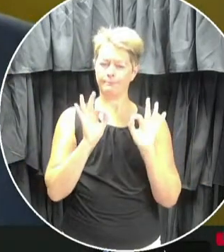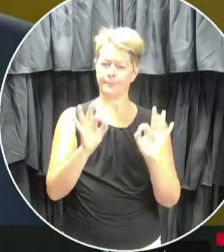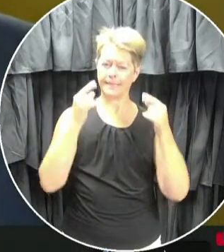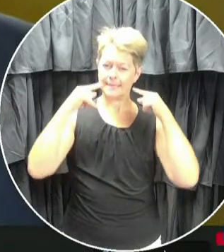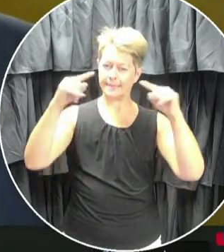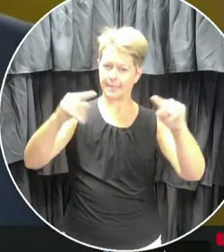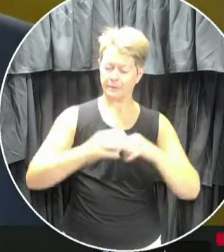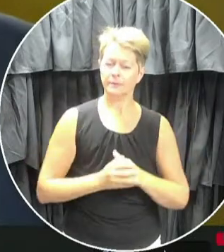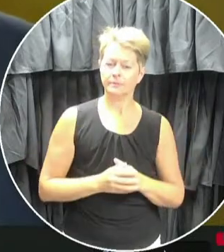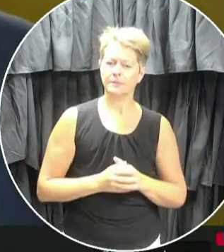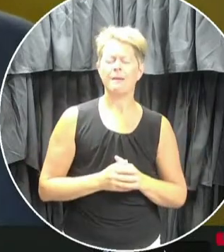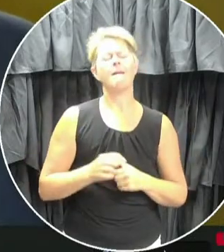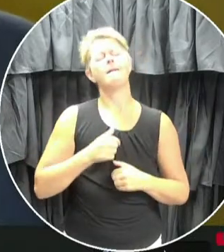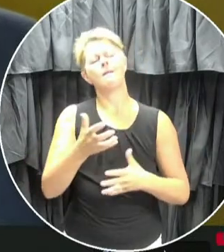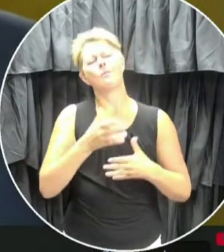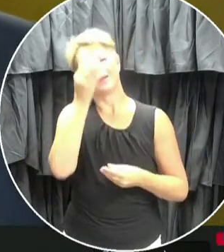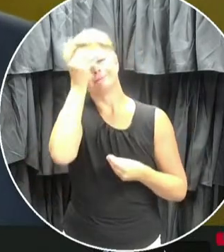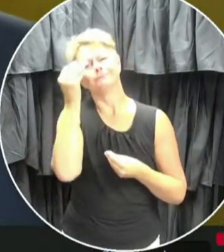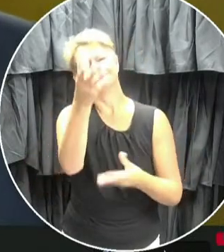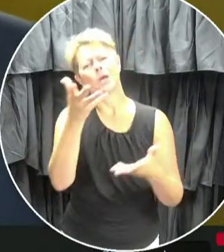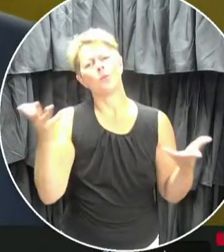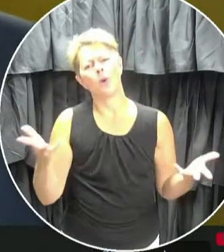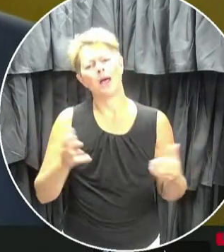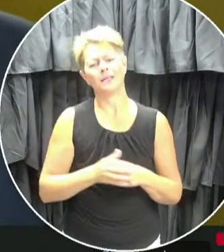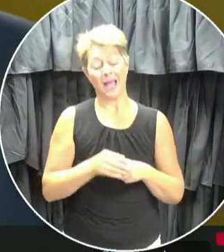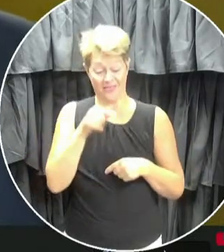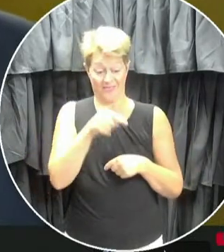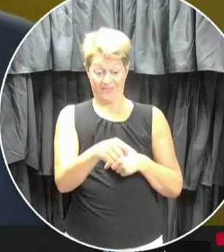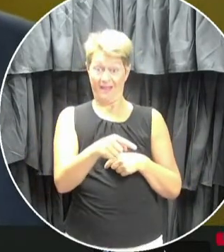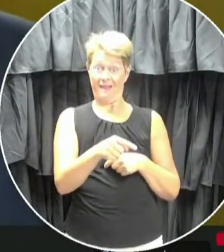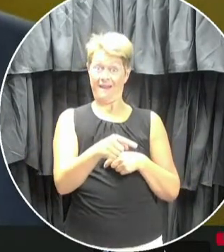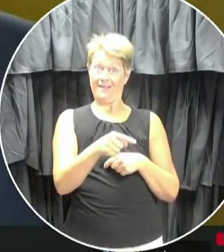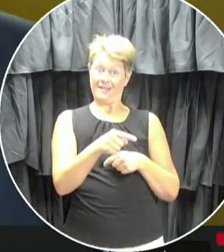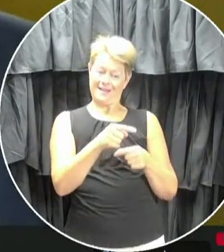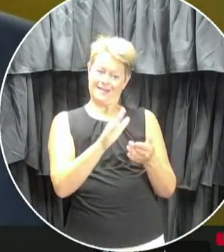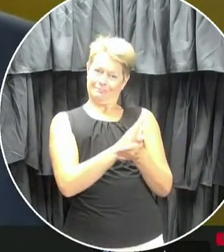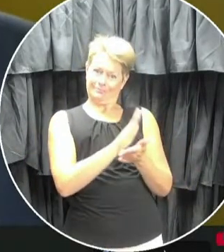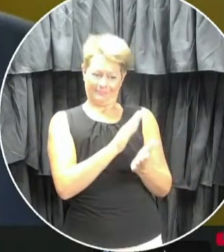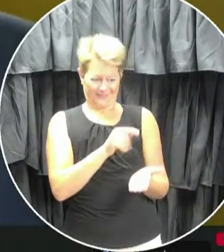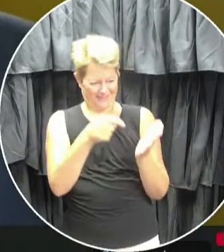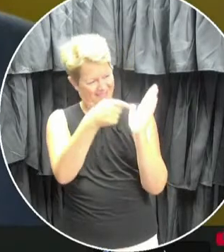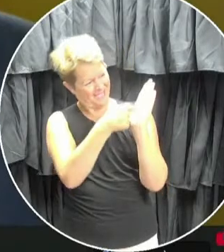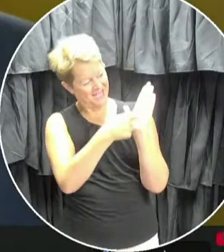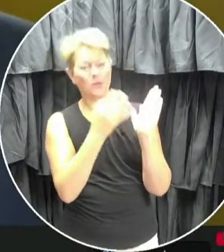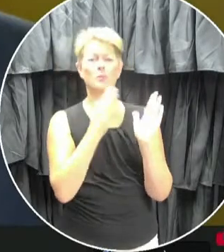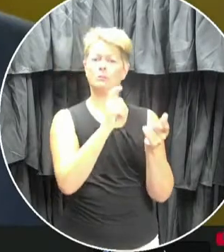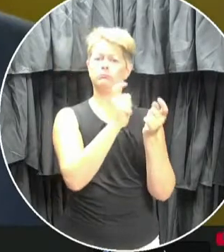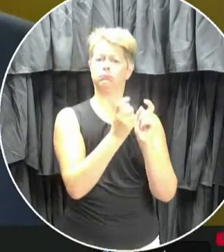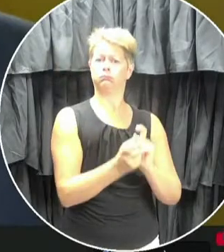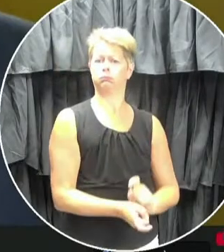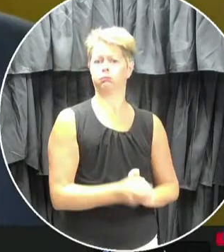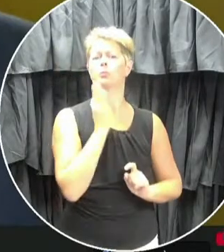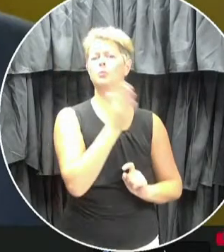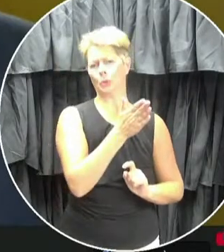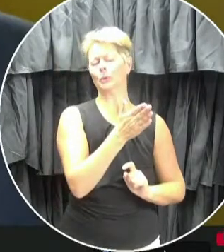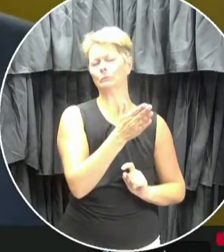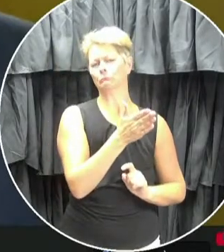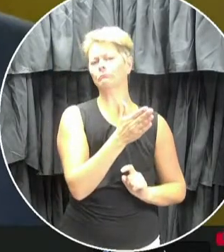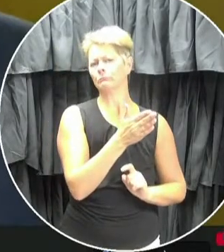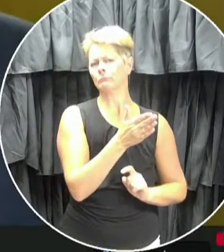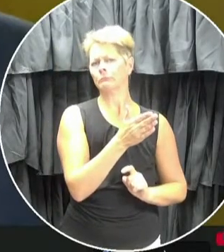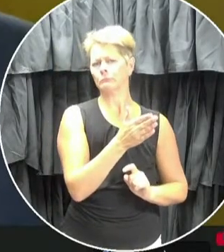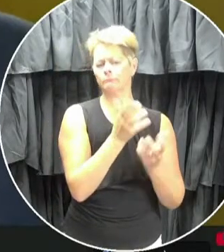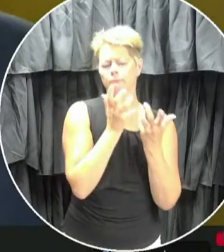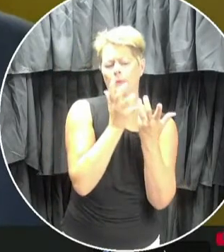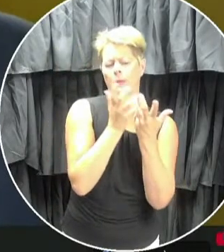I want to say upfront that this is a living document. It will almost certainly be tweaked in the coming weeks as we near school opening, as we begin